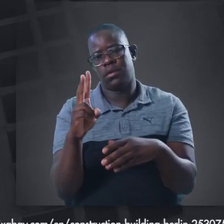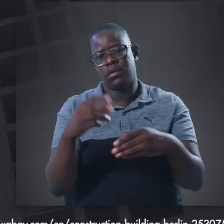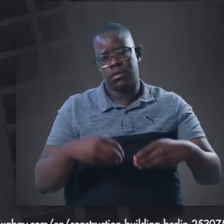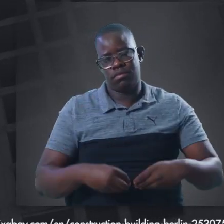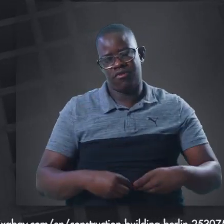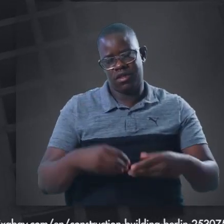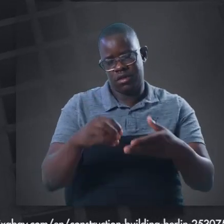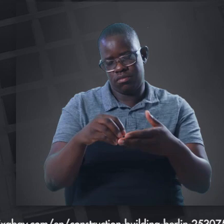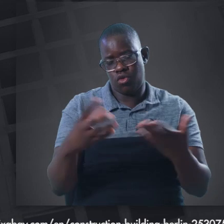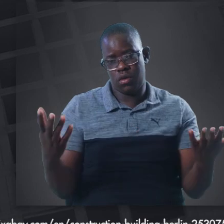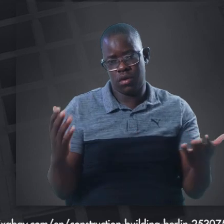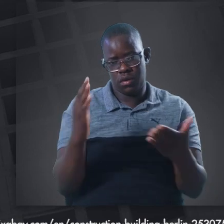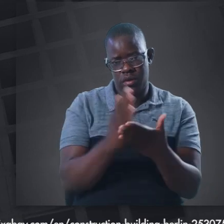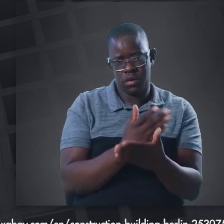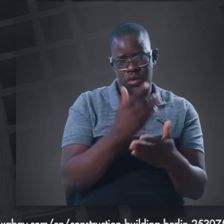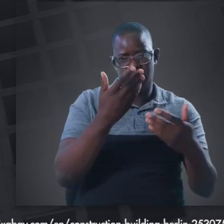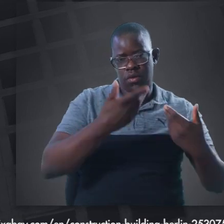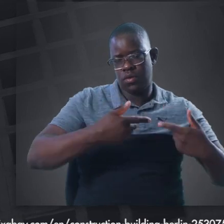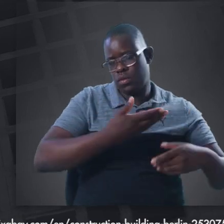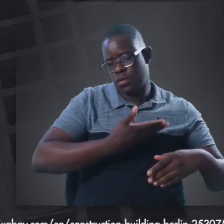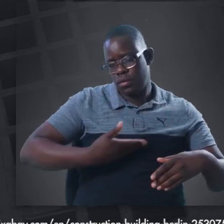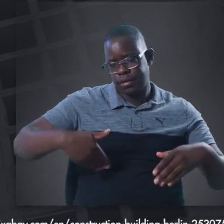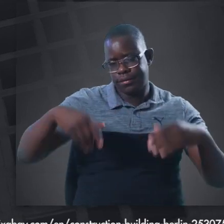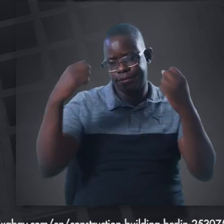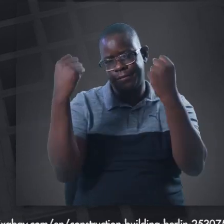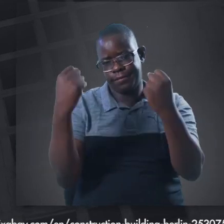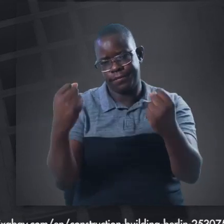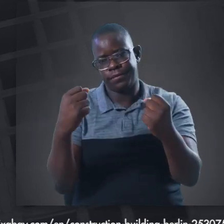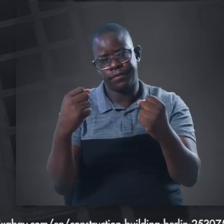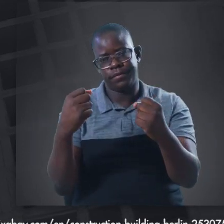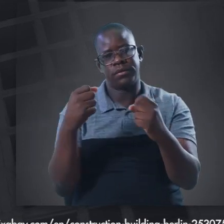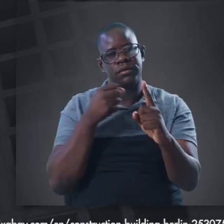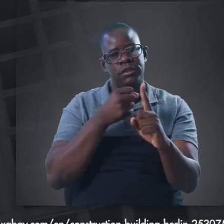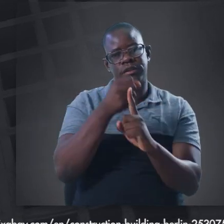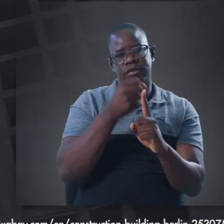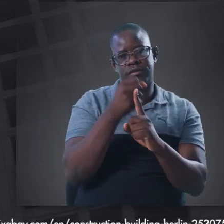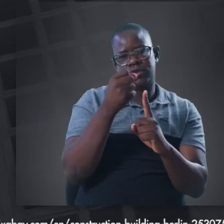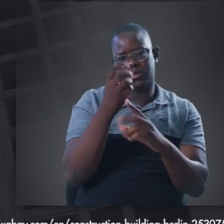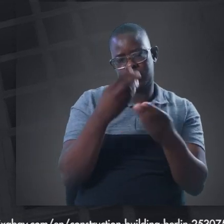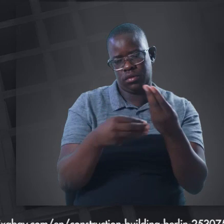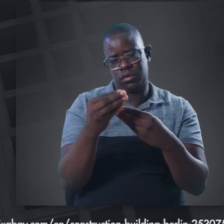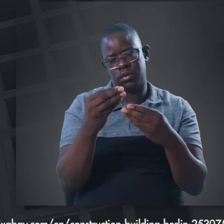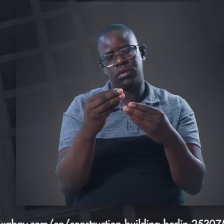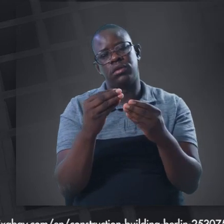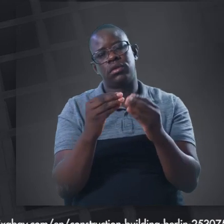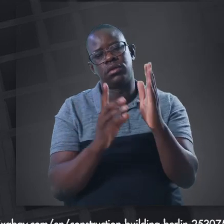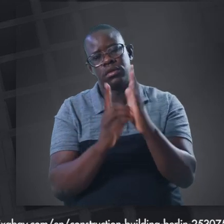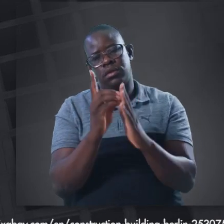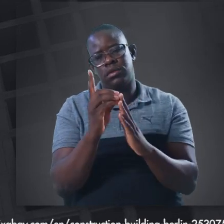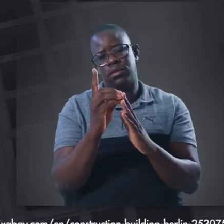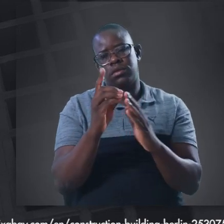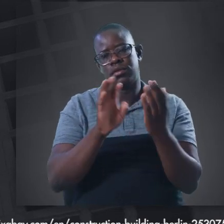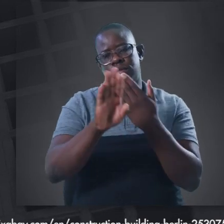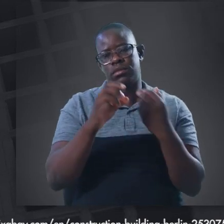sustain economic growth To create job opportunities To eradicate poverty To empower women through gender equality